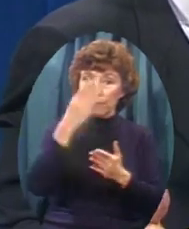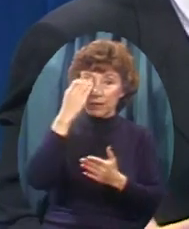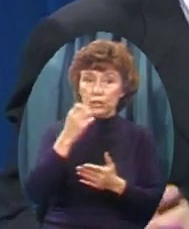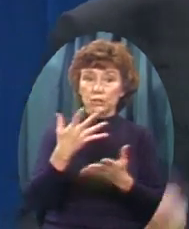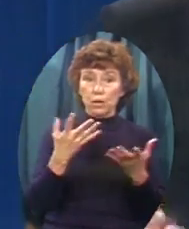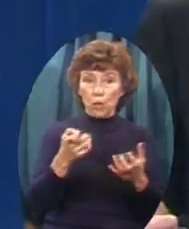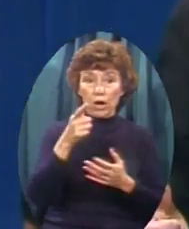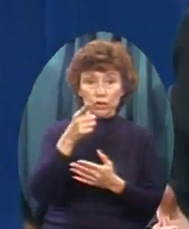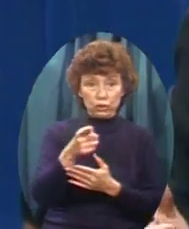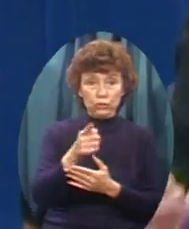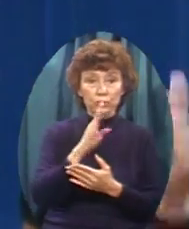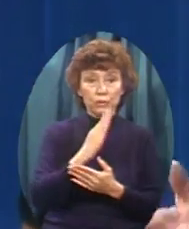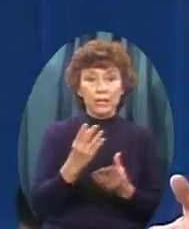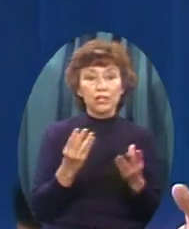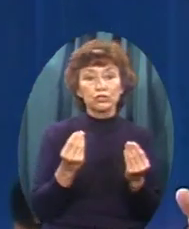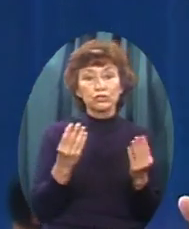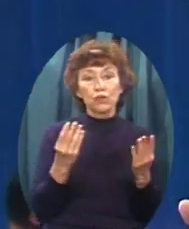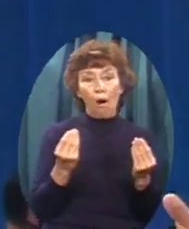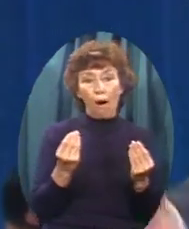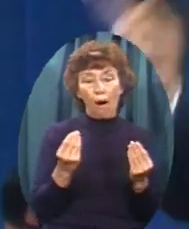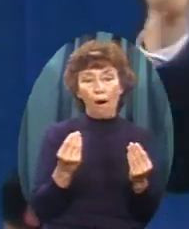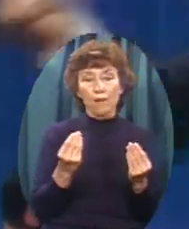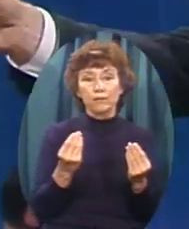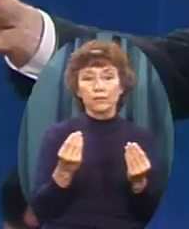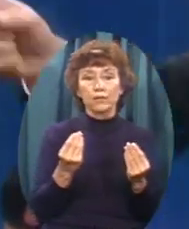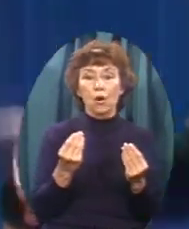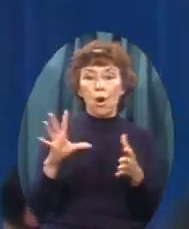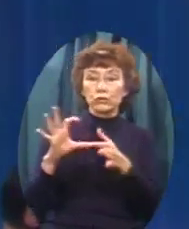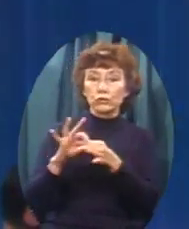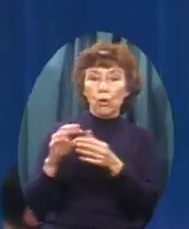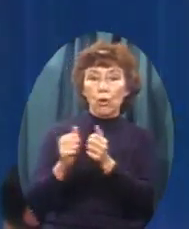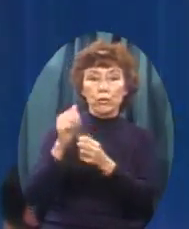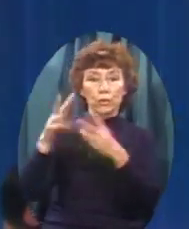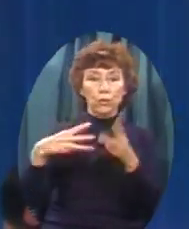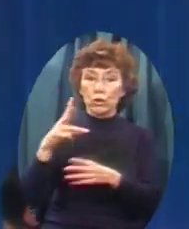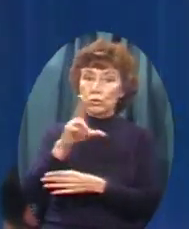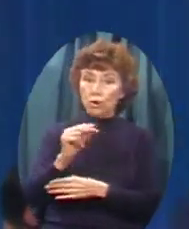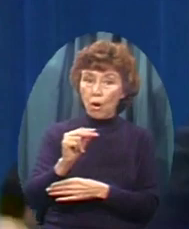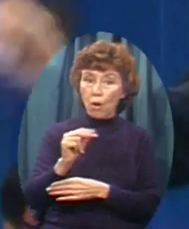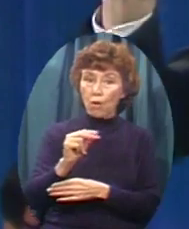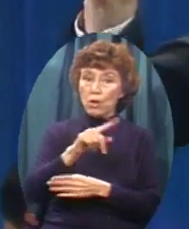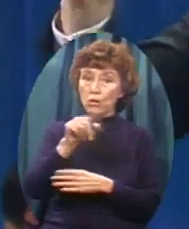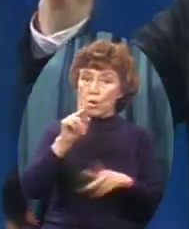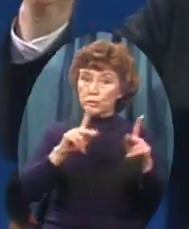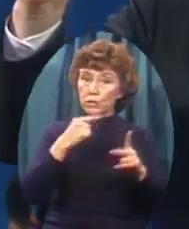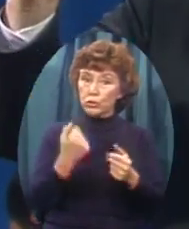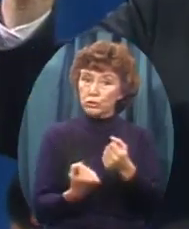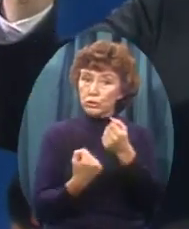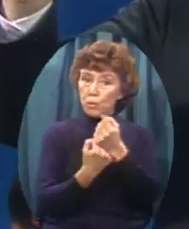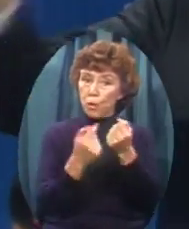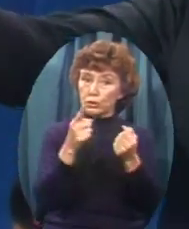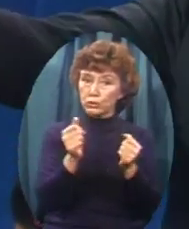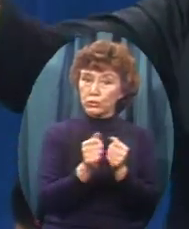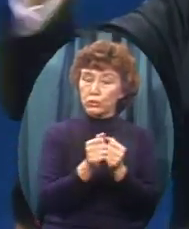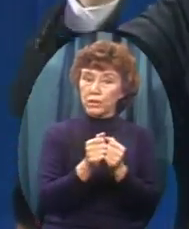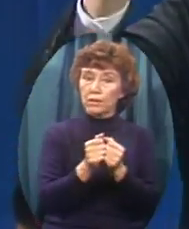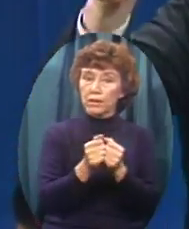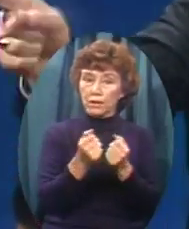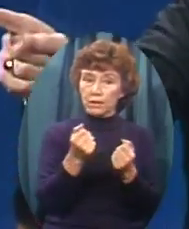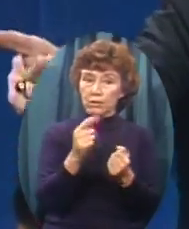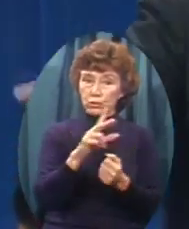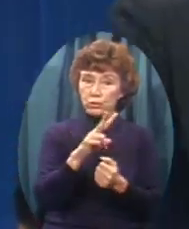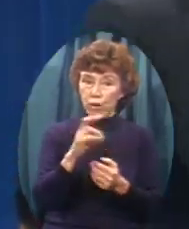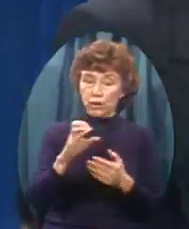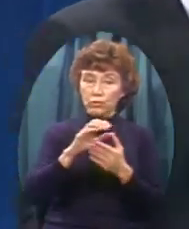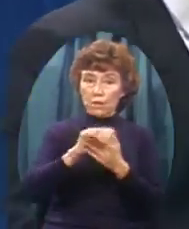Or a pussy footer Or a compromiser They want you To be a champion And you have an obligation Not only to God And